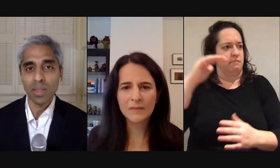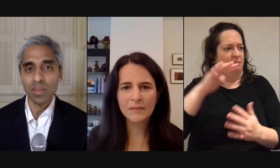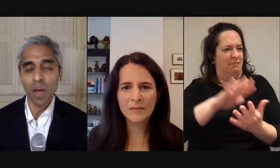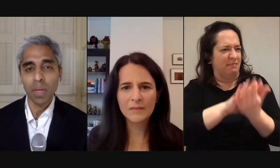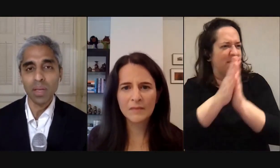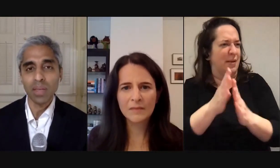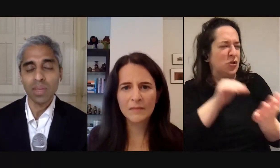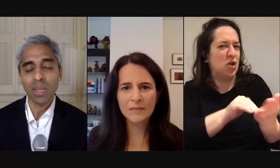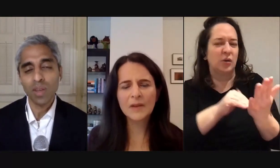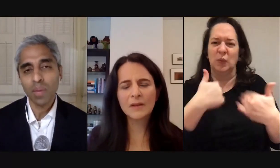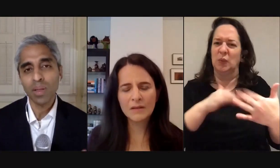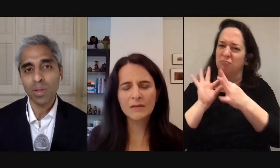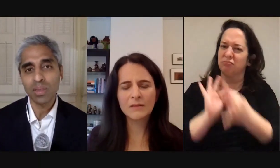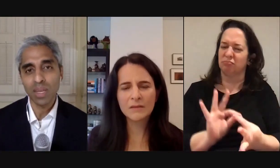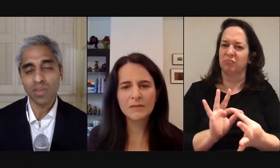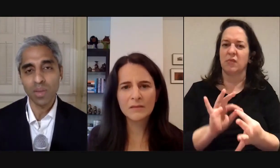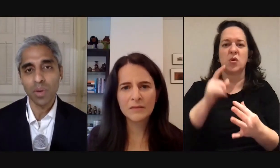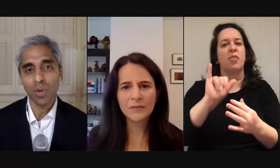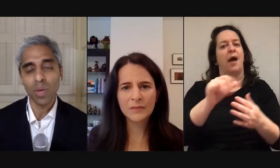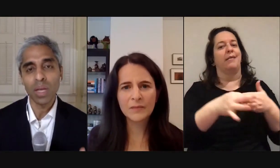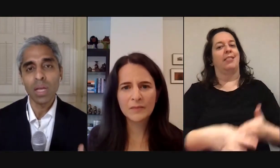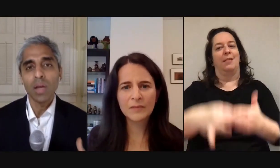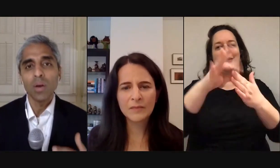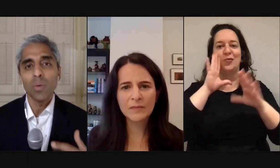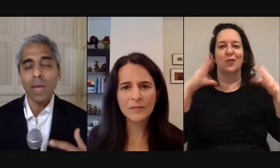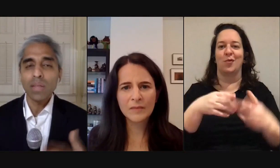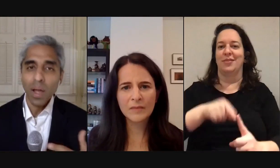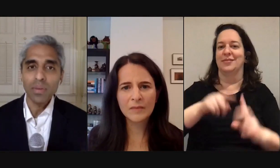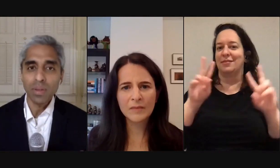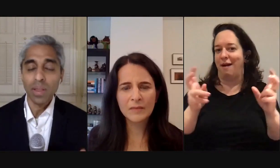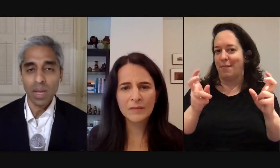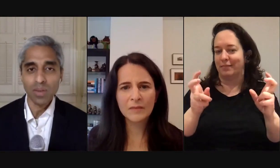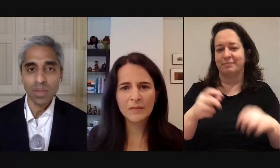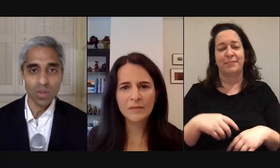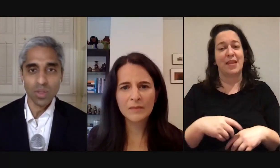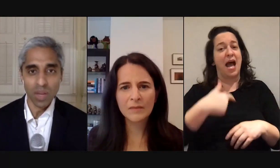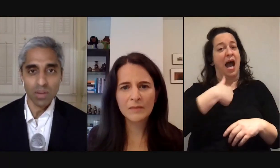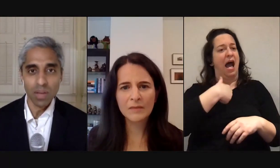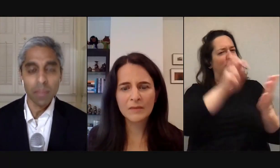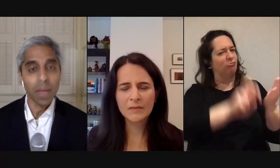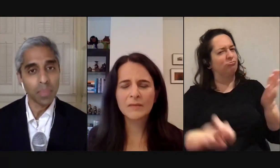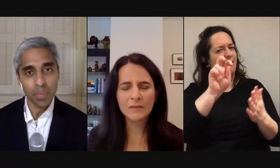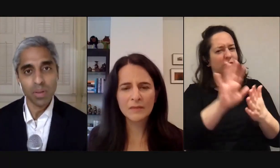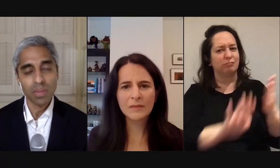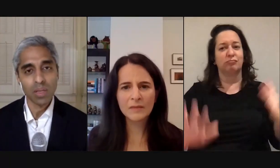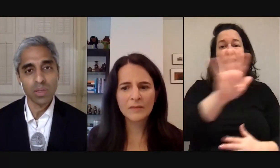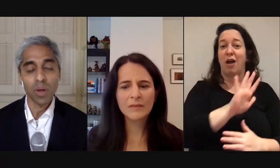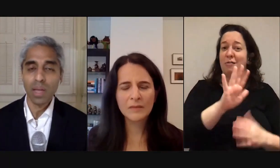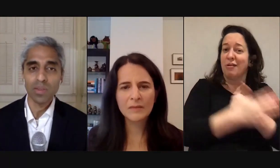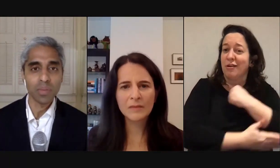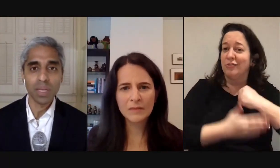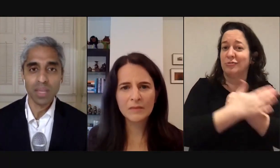focus on this topic as I talk about in the early stages of the book when when I traveled around the country as surgeon general and met people